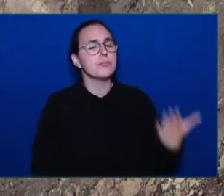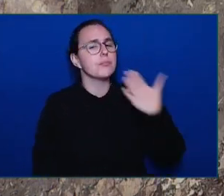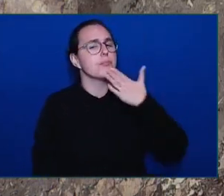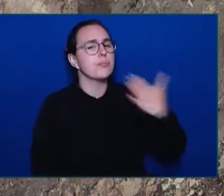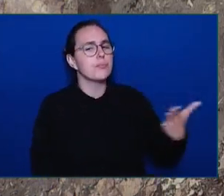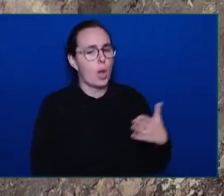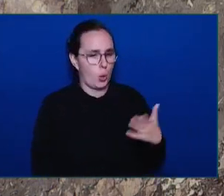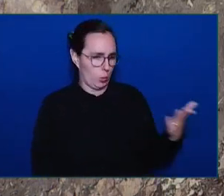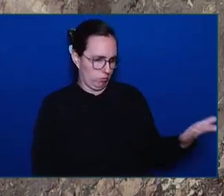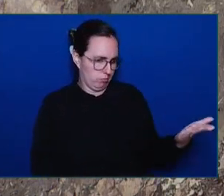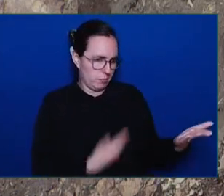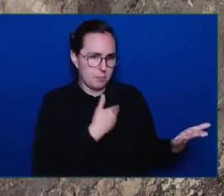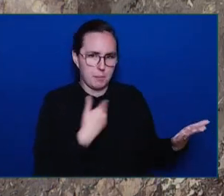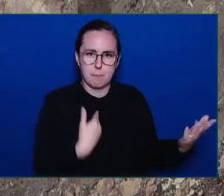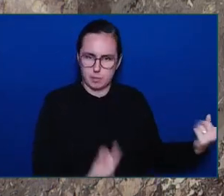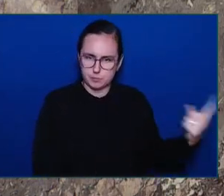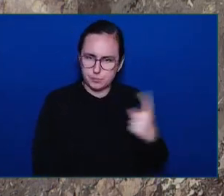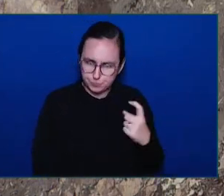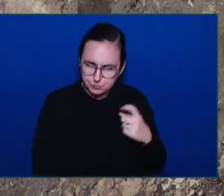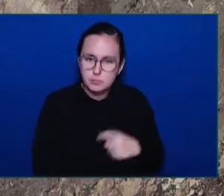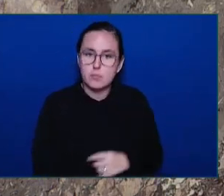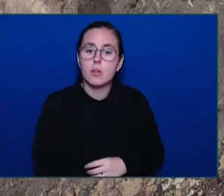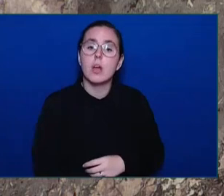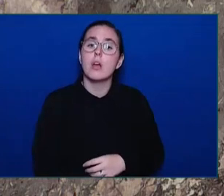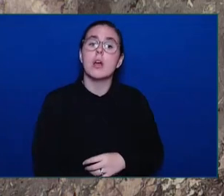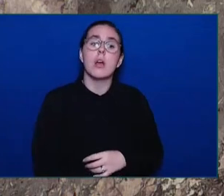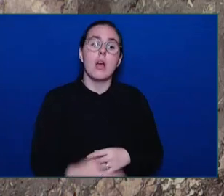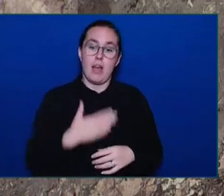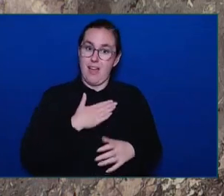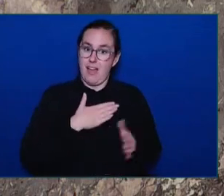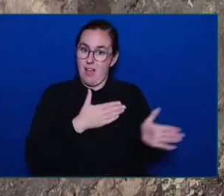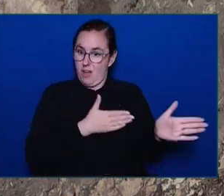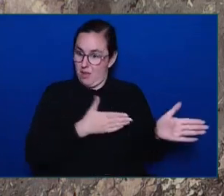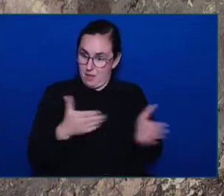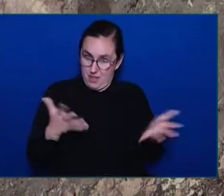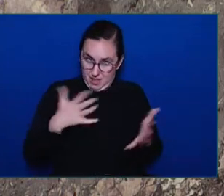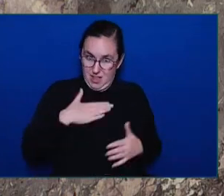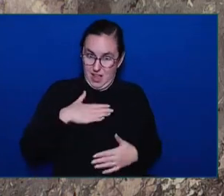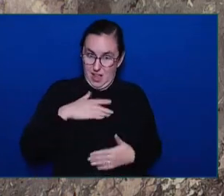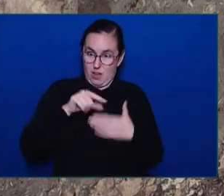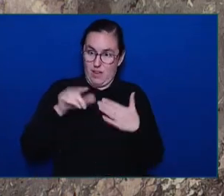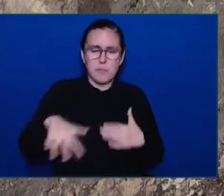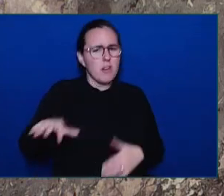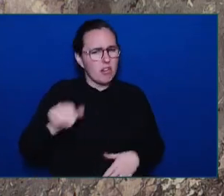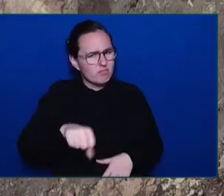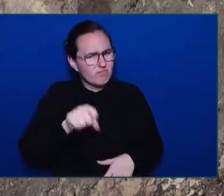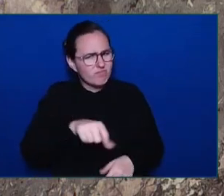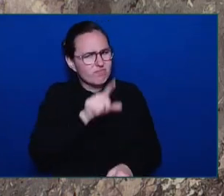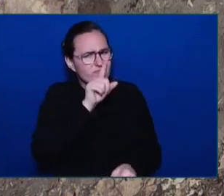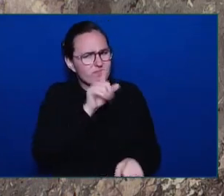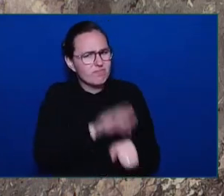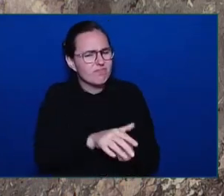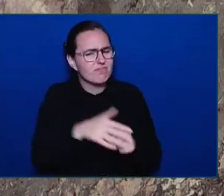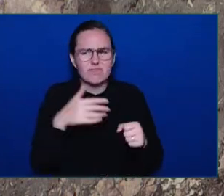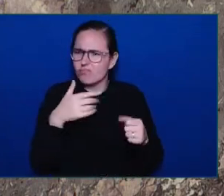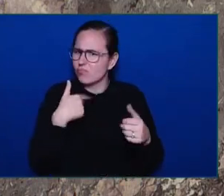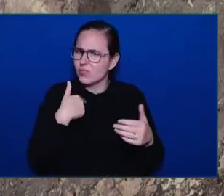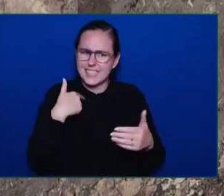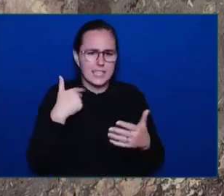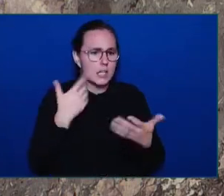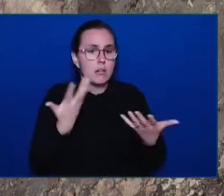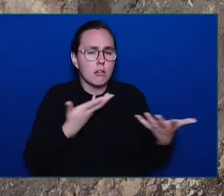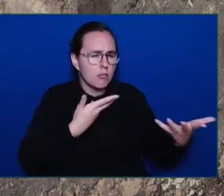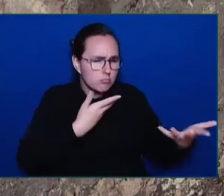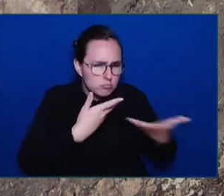our government has made. We're taking the time to get it right, including with our partners in the communities, our